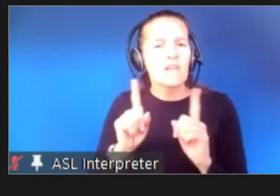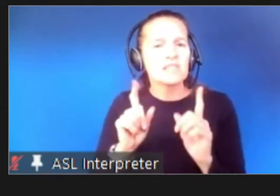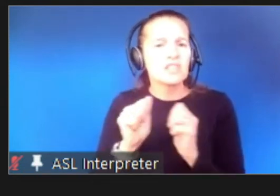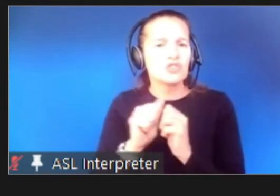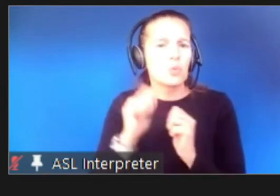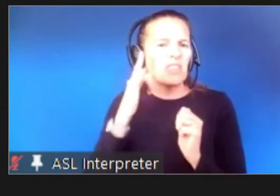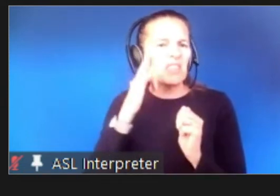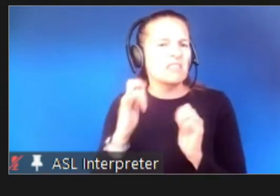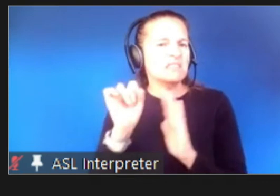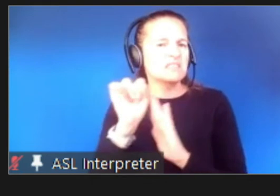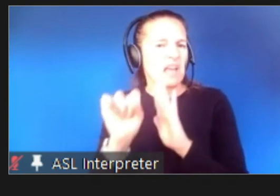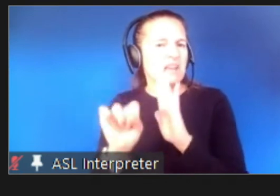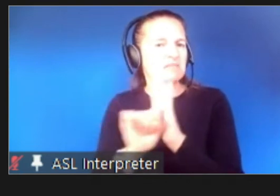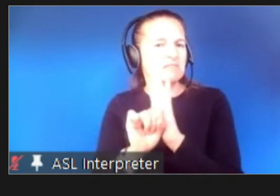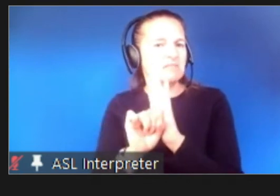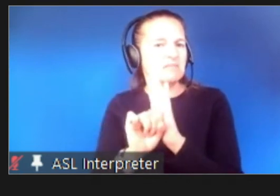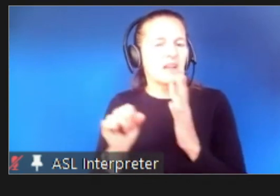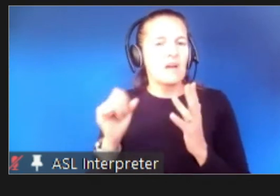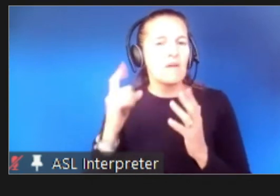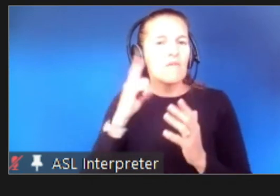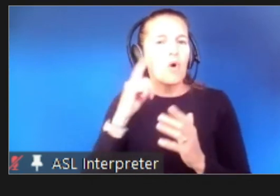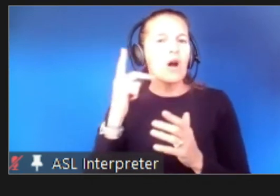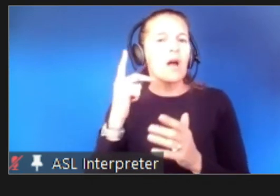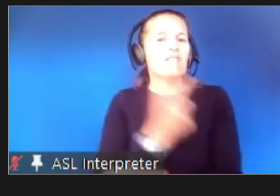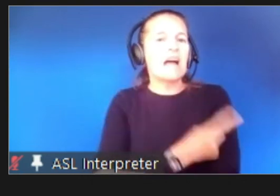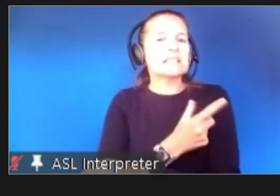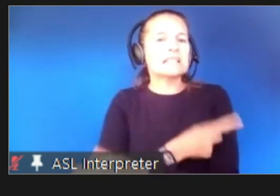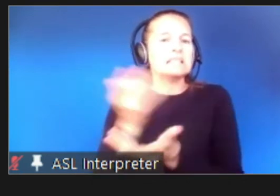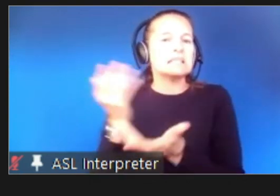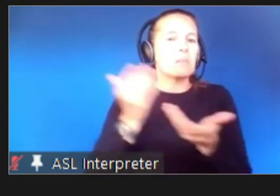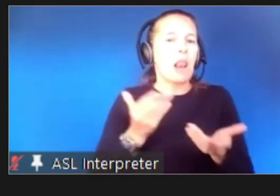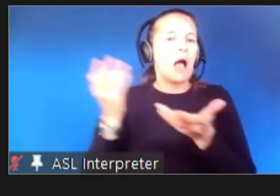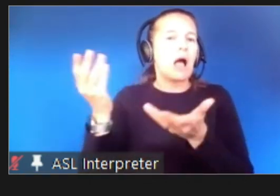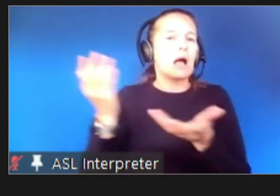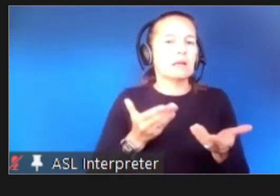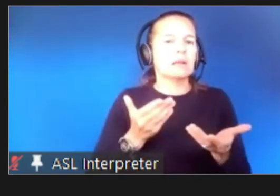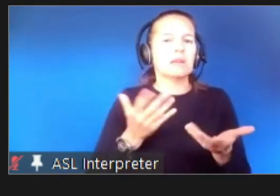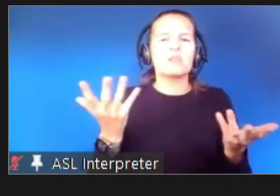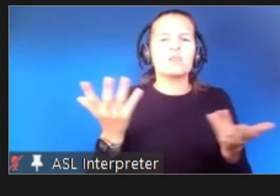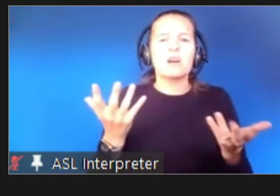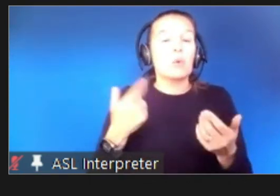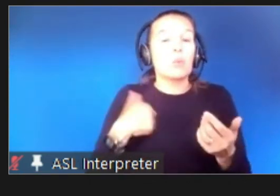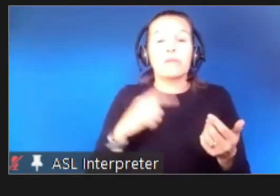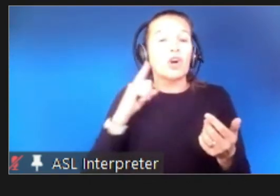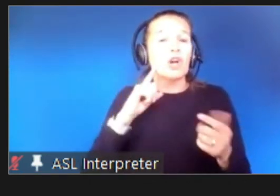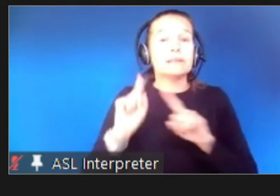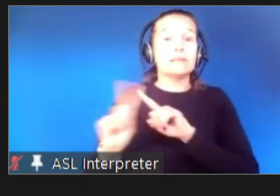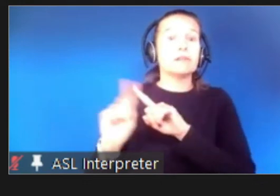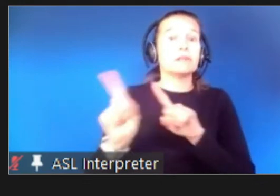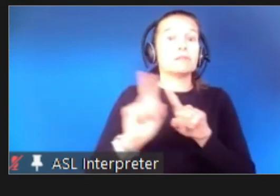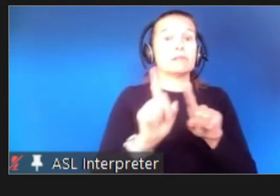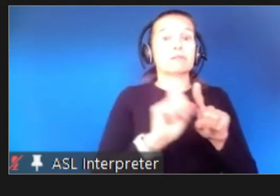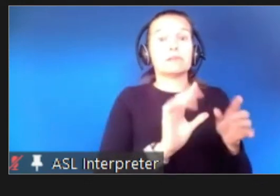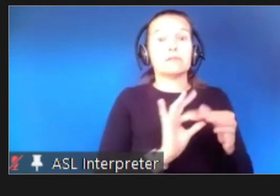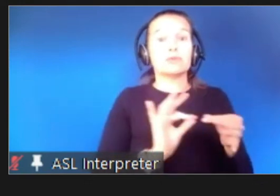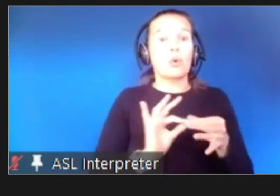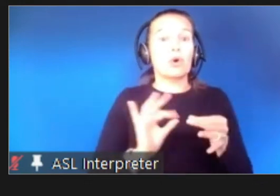supply actually look like we we get from week to week very different um statements about how much vaccine is happening